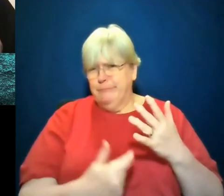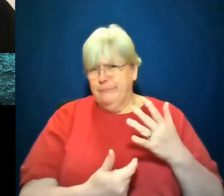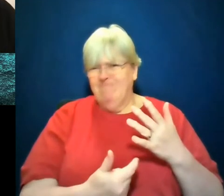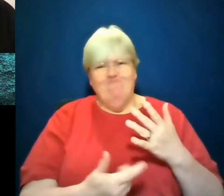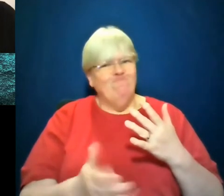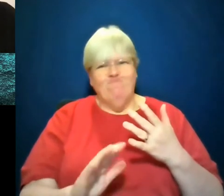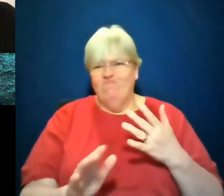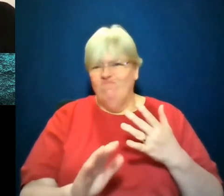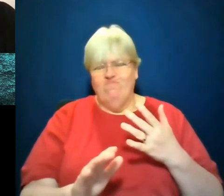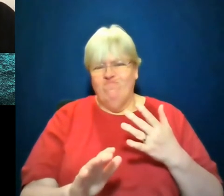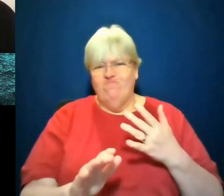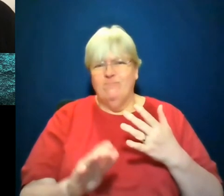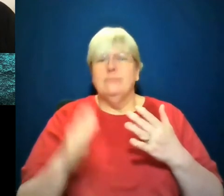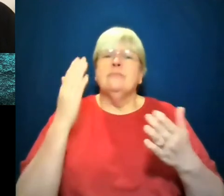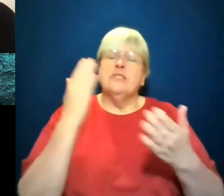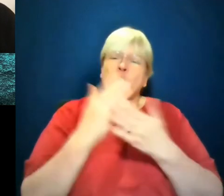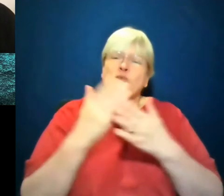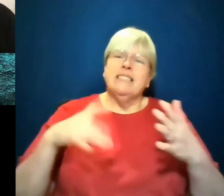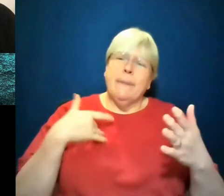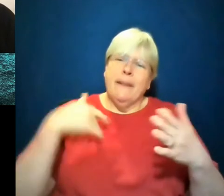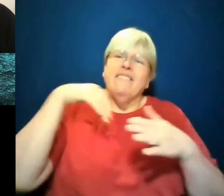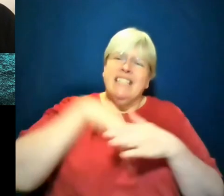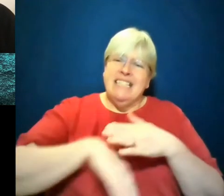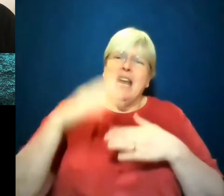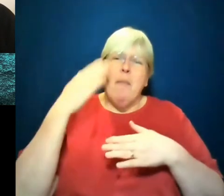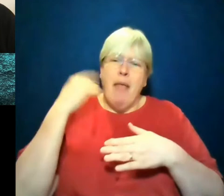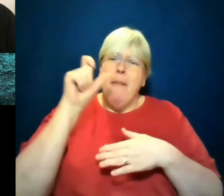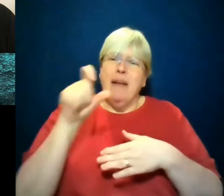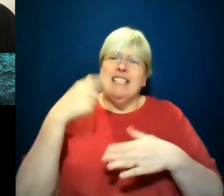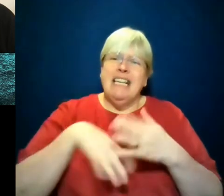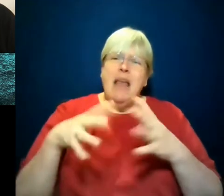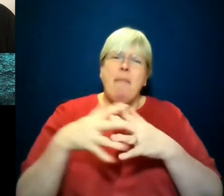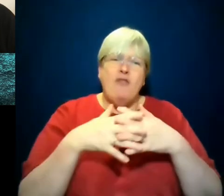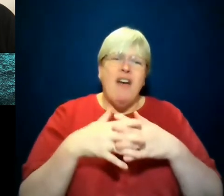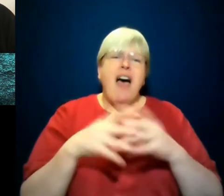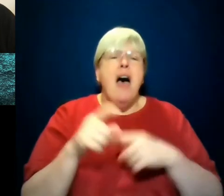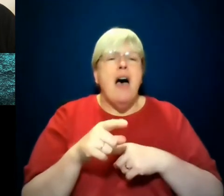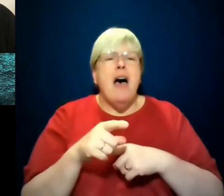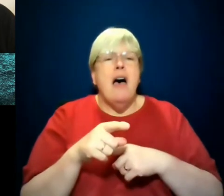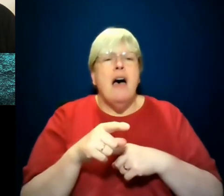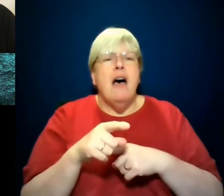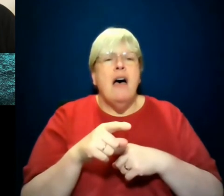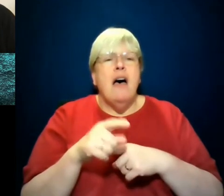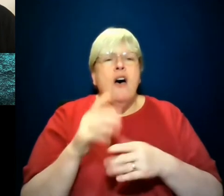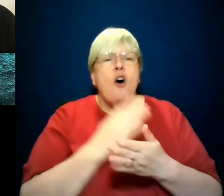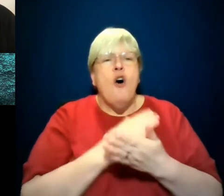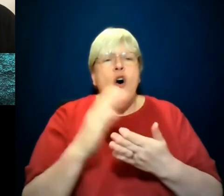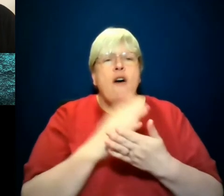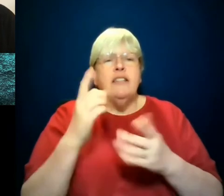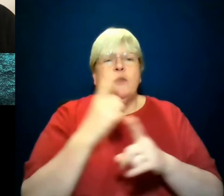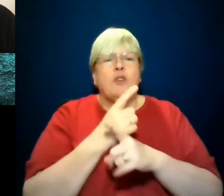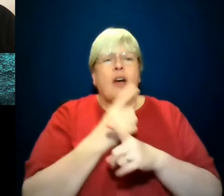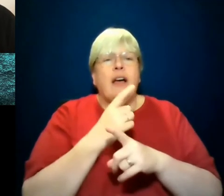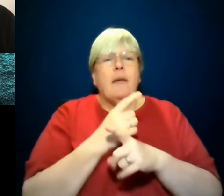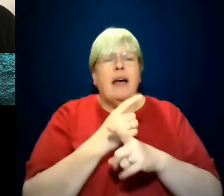writer's point of view, to live inside a black body in America. I mean, obviously we're, we're talking about it in terms of